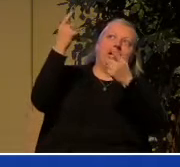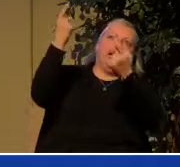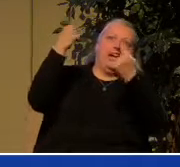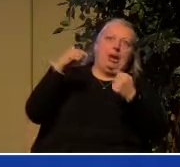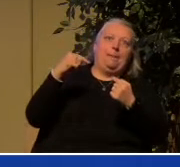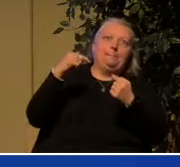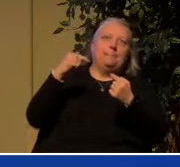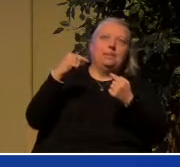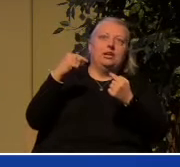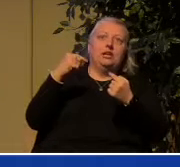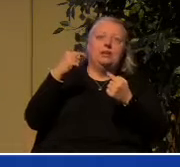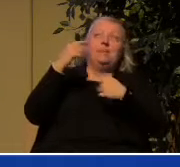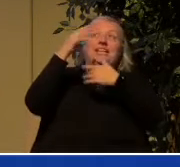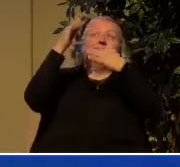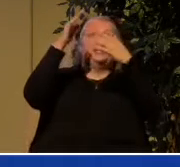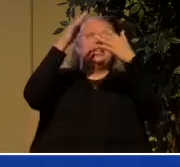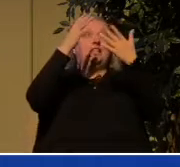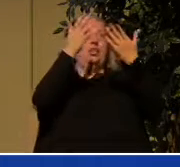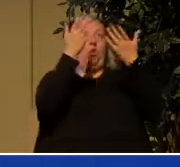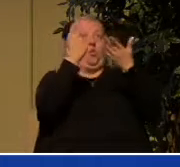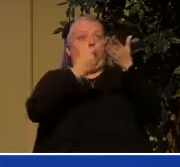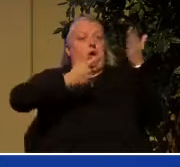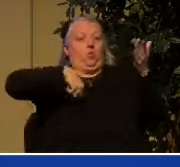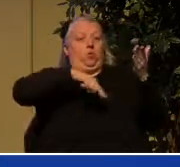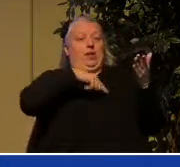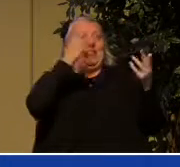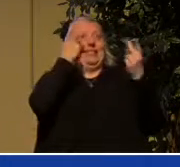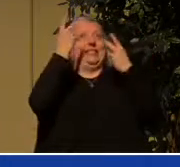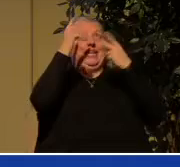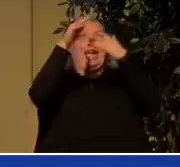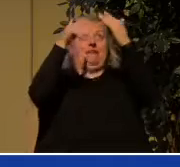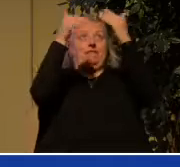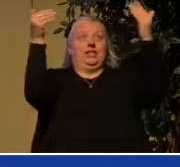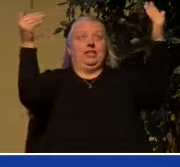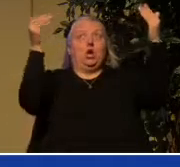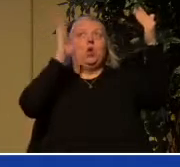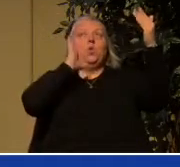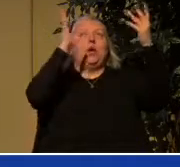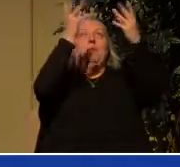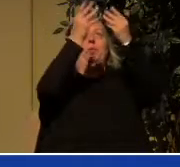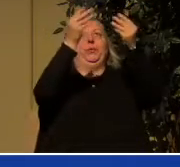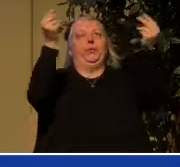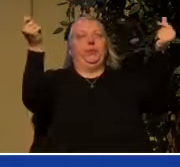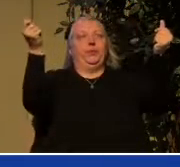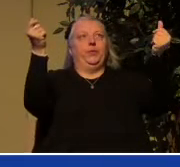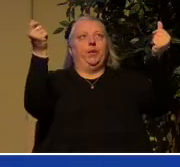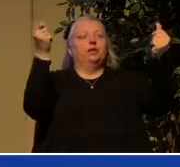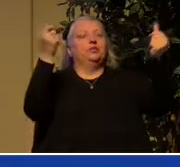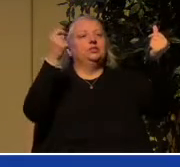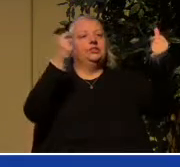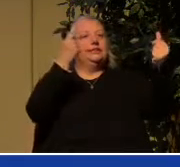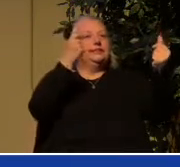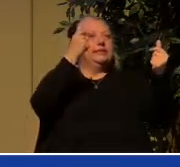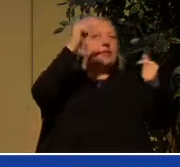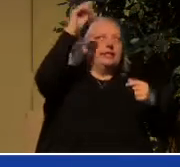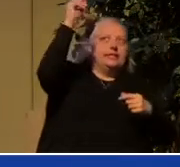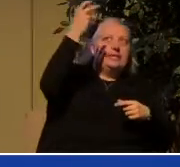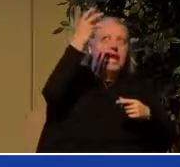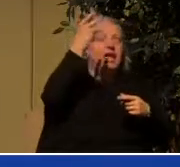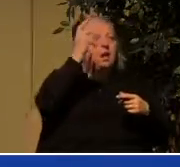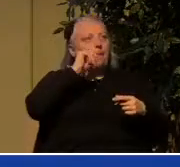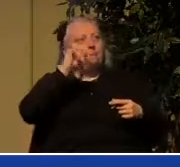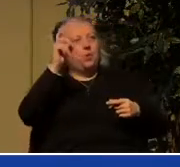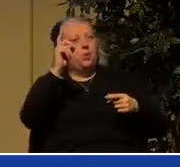the heavens will be kindled and dissolved and the elements will melt with fire so what he is saying is this